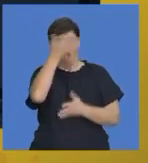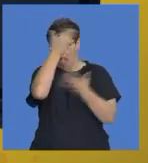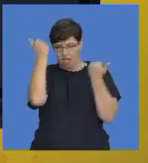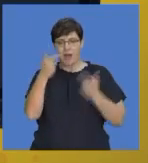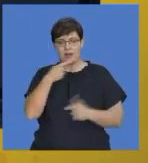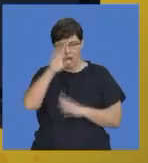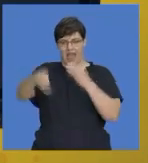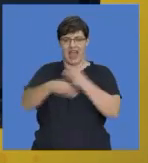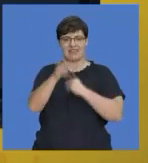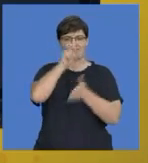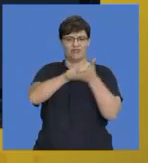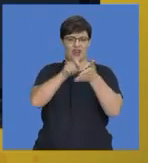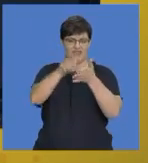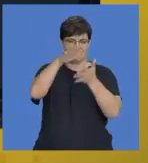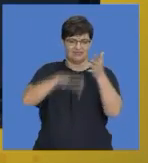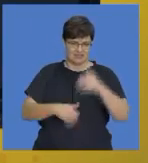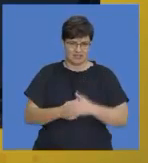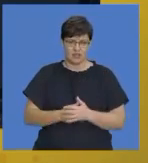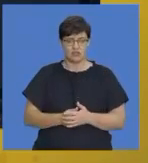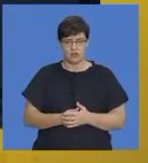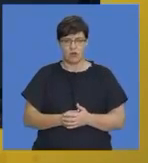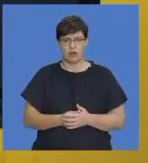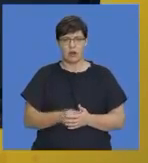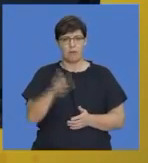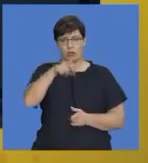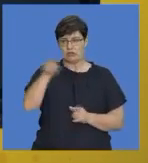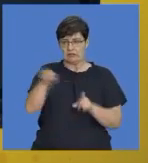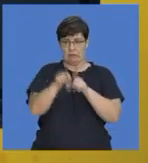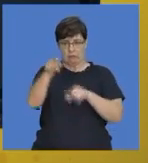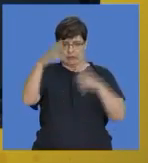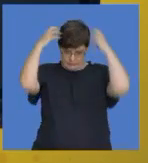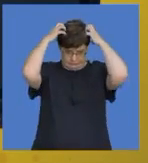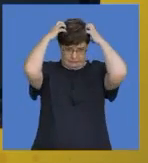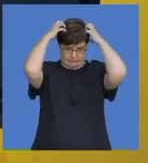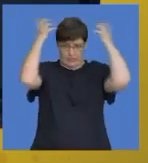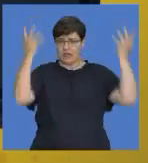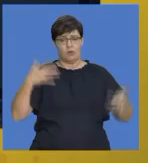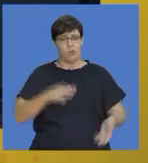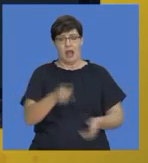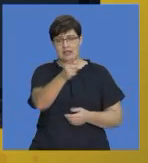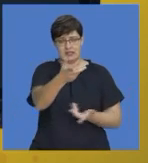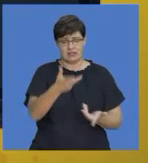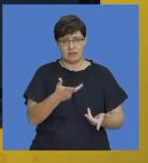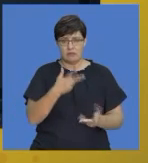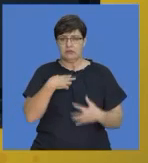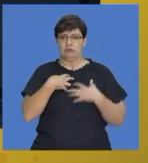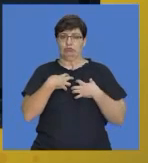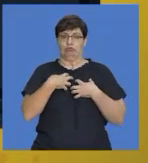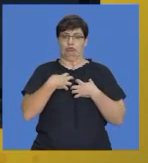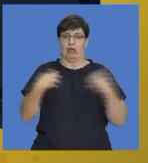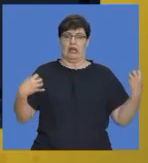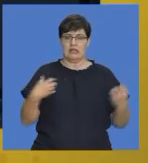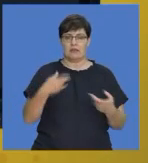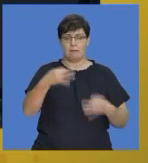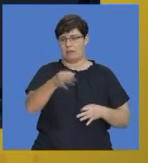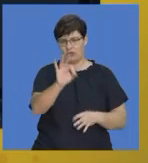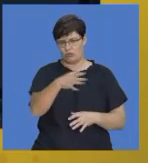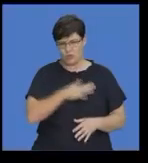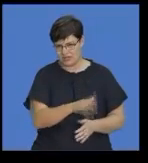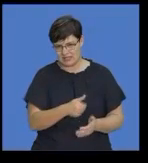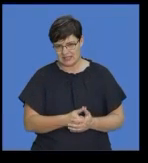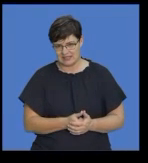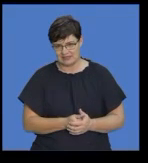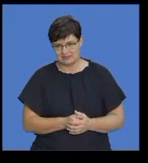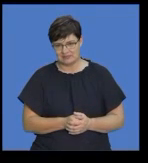don't end up like the guy in the picture because we don't want you to get stressed out about paper 3 okay so finally